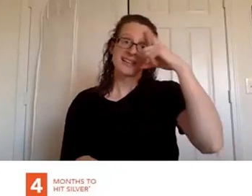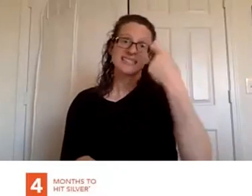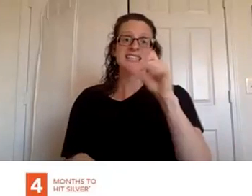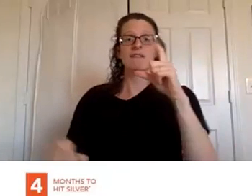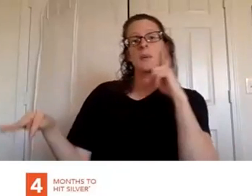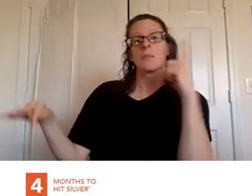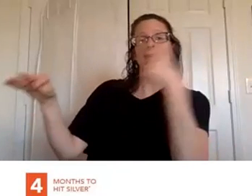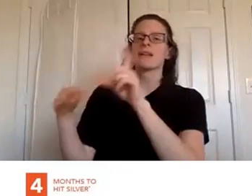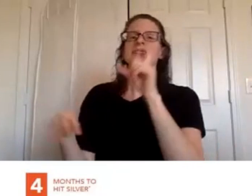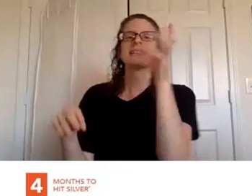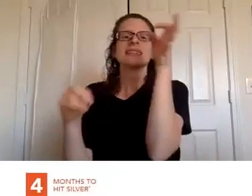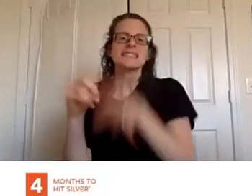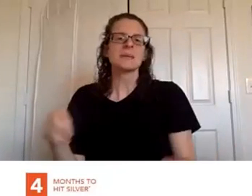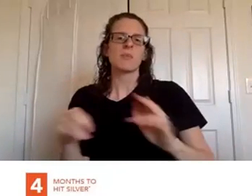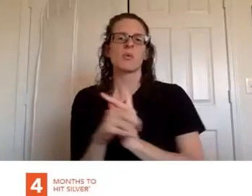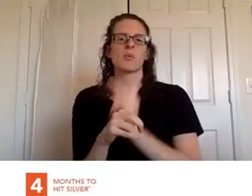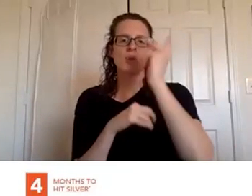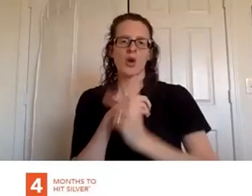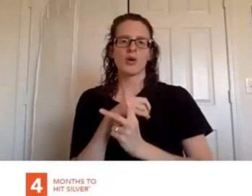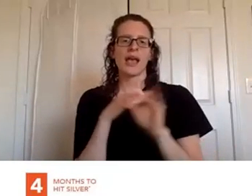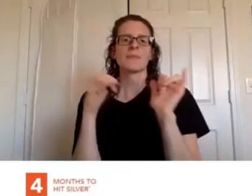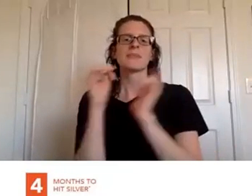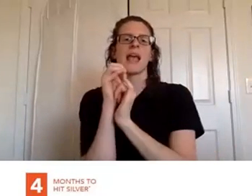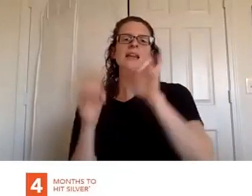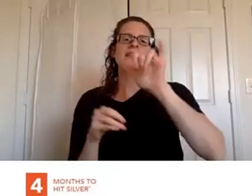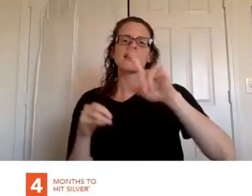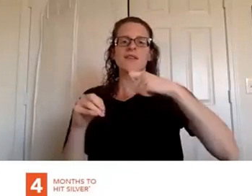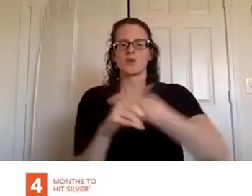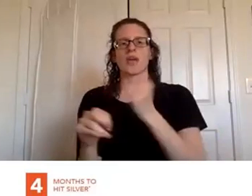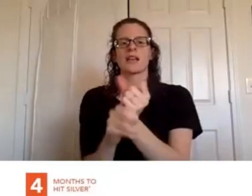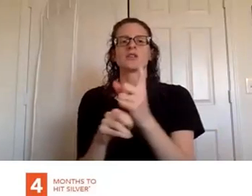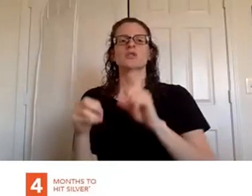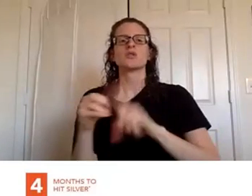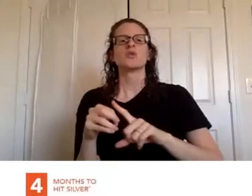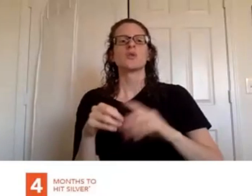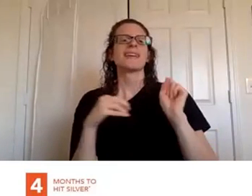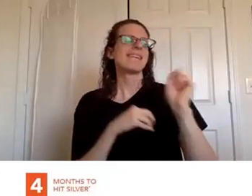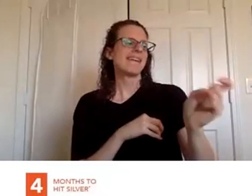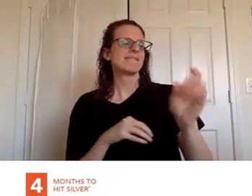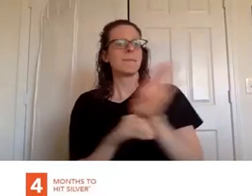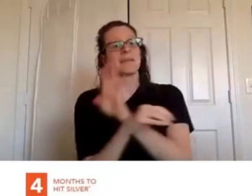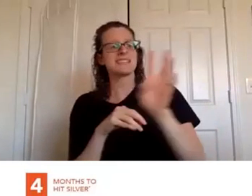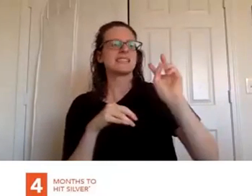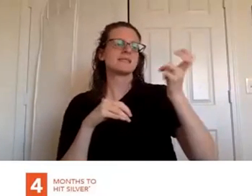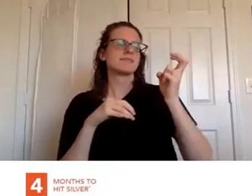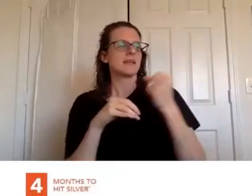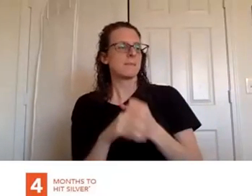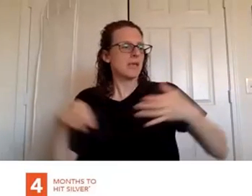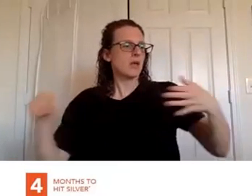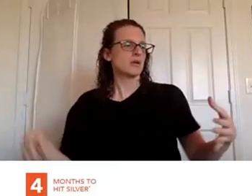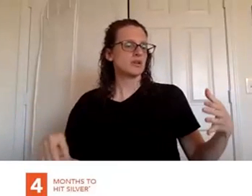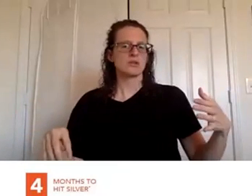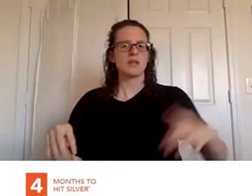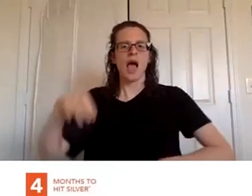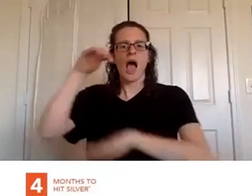a really simple program um that young living created to give business builders um up through executive rank